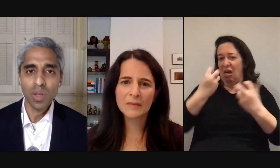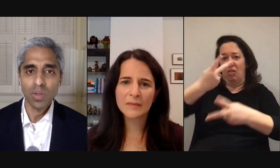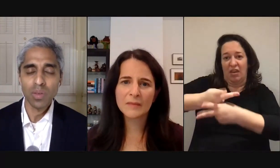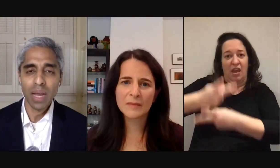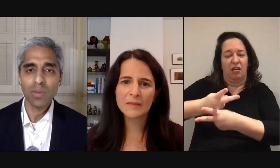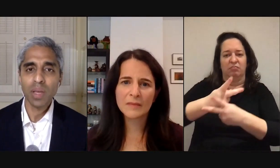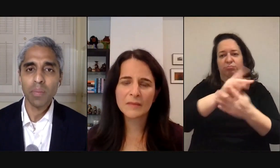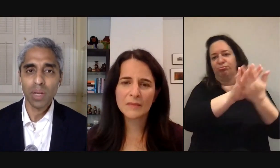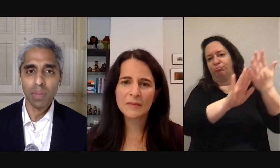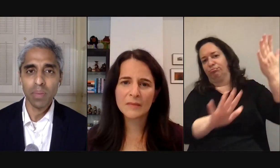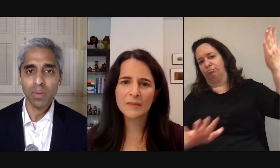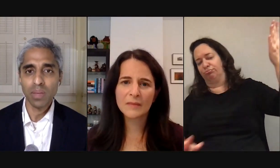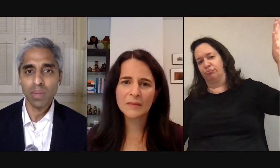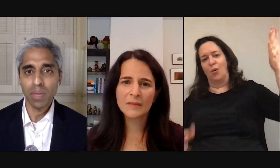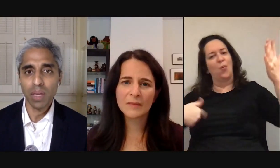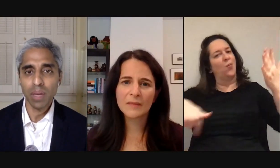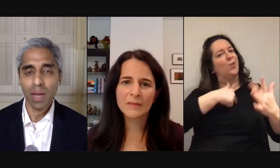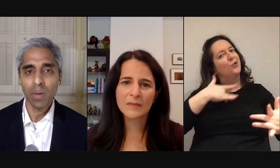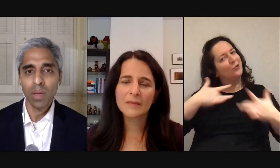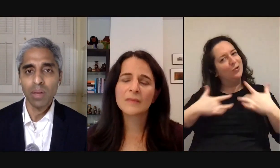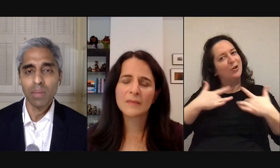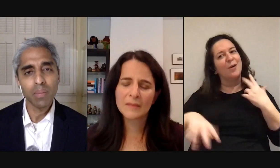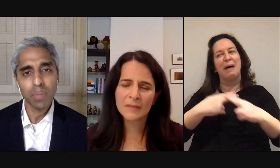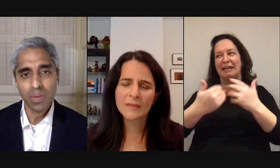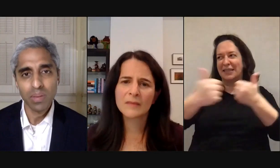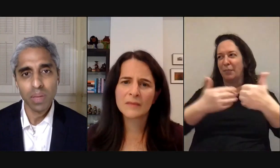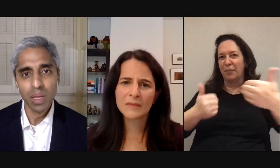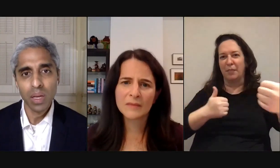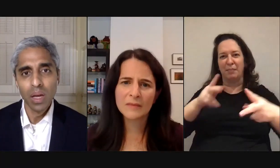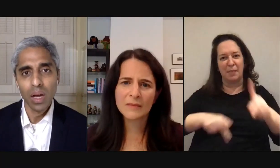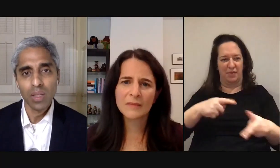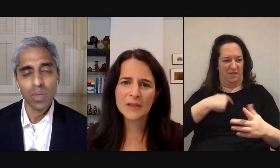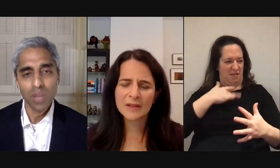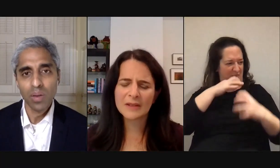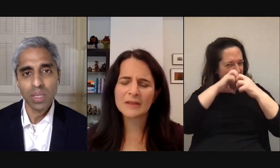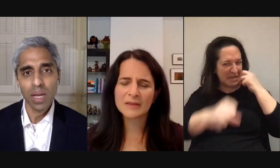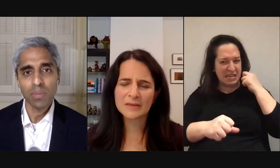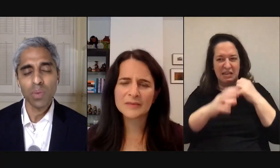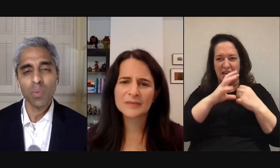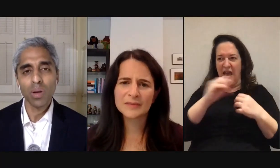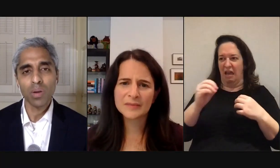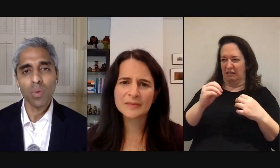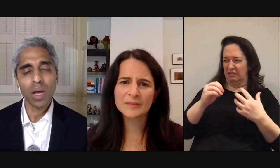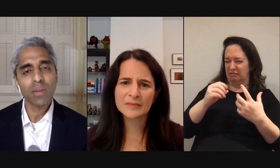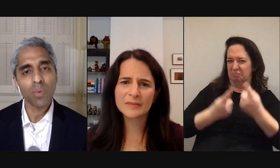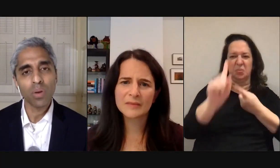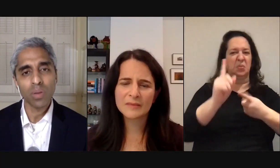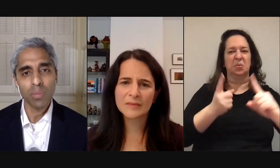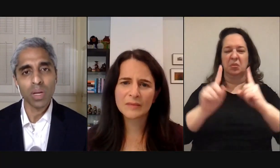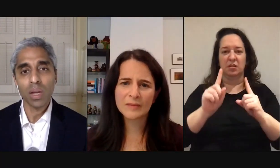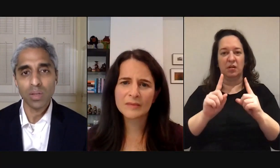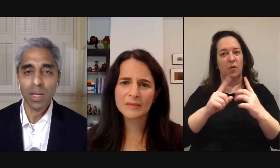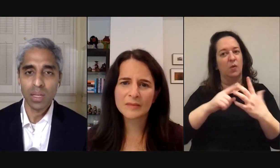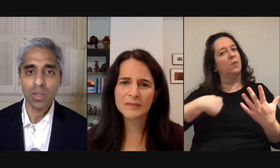concerned though just about how separated people seem to be about how mean people seem to be to each other at times and we wonder what kind of